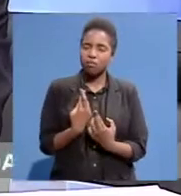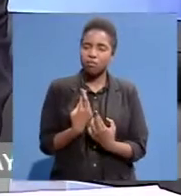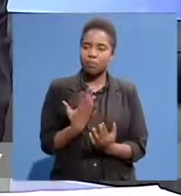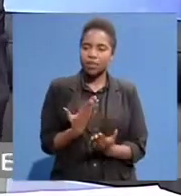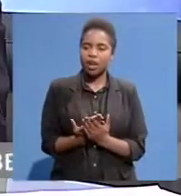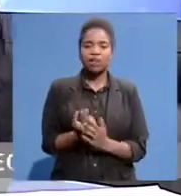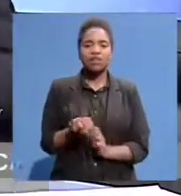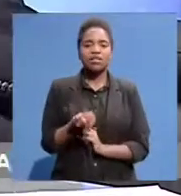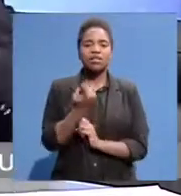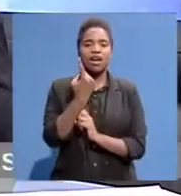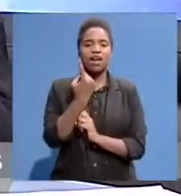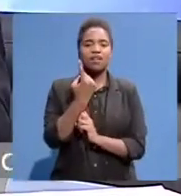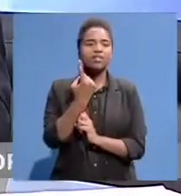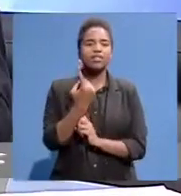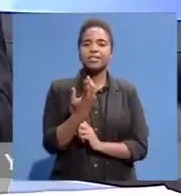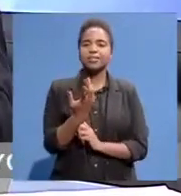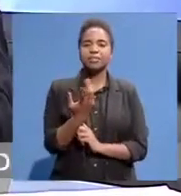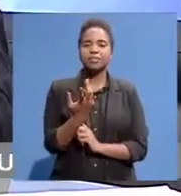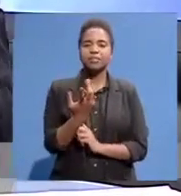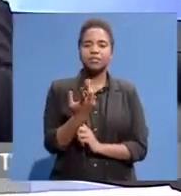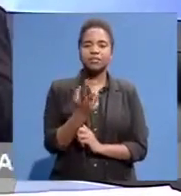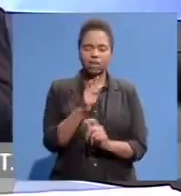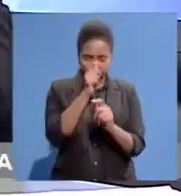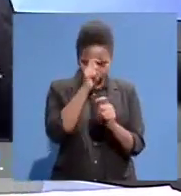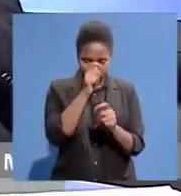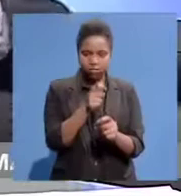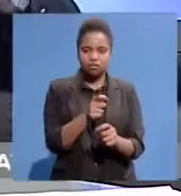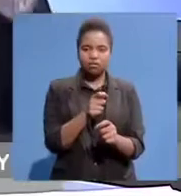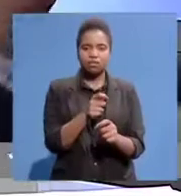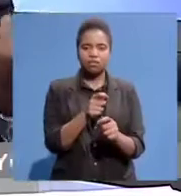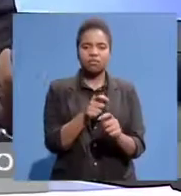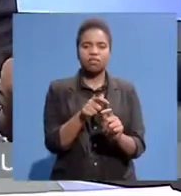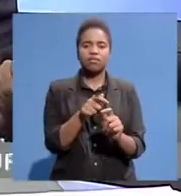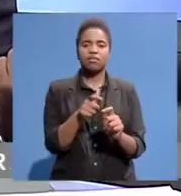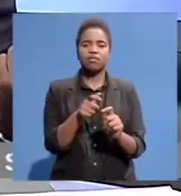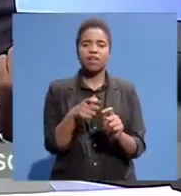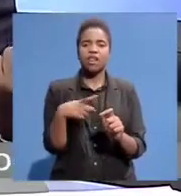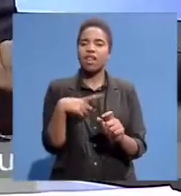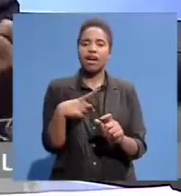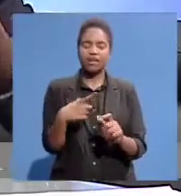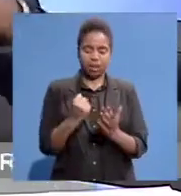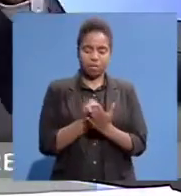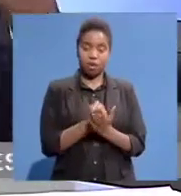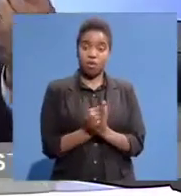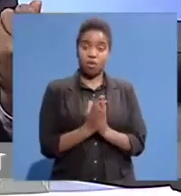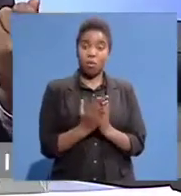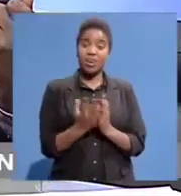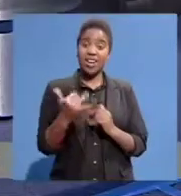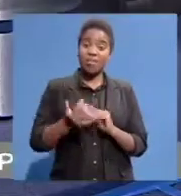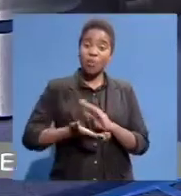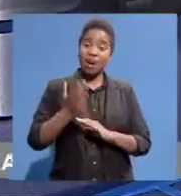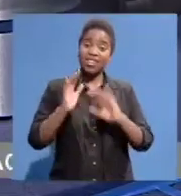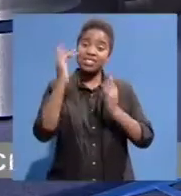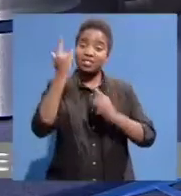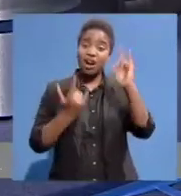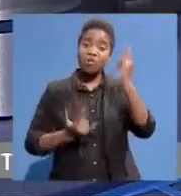fact You know The indignation Of not having Carried a bus You know You don't carry a bus